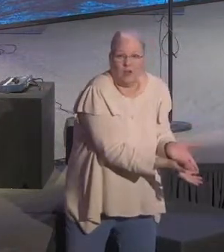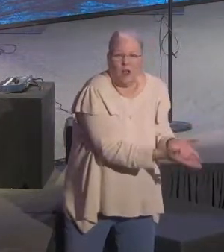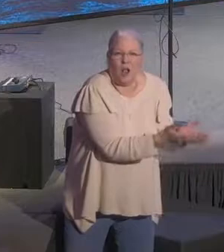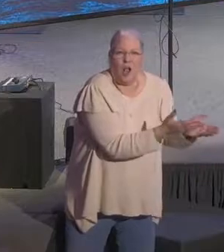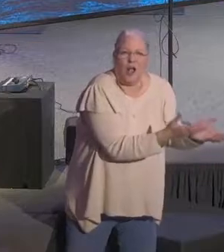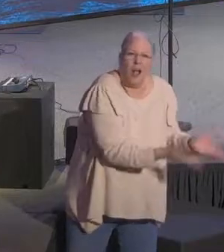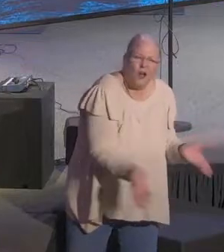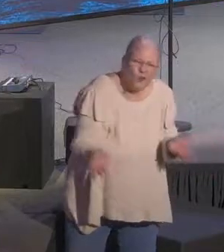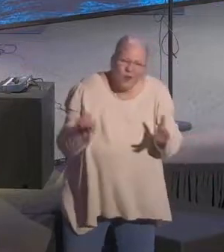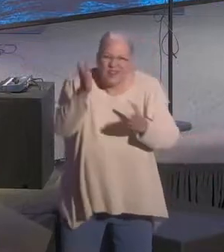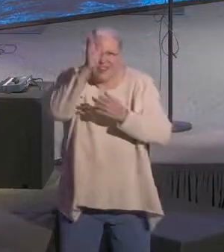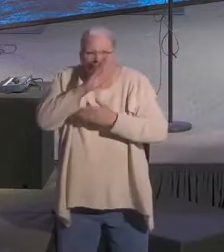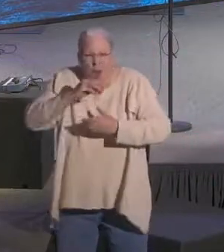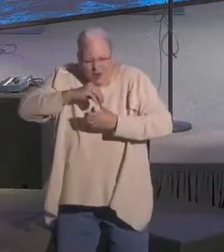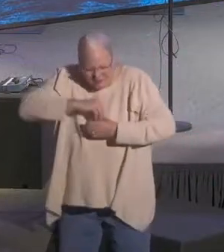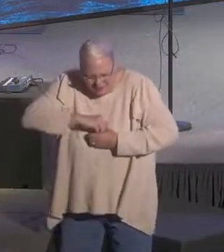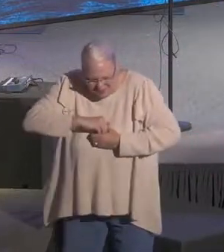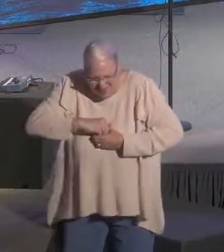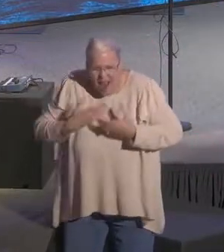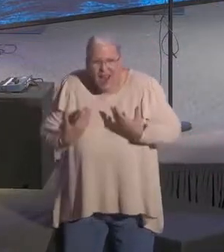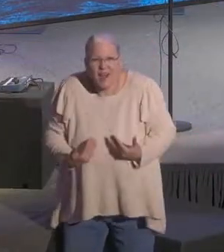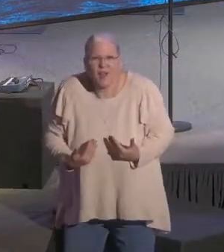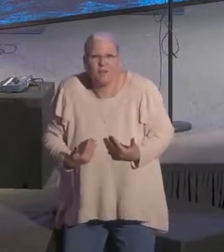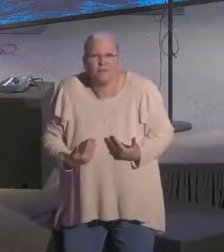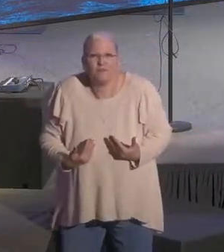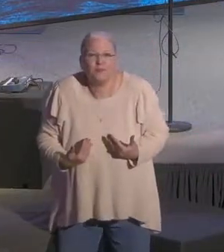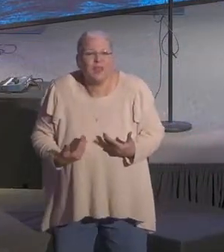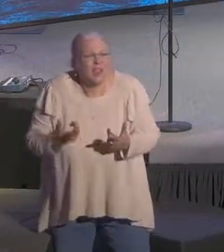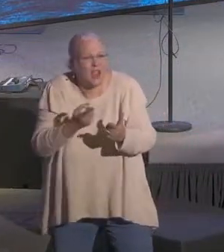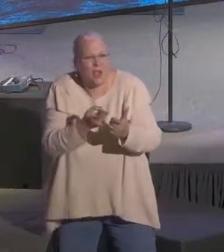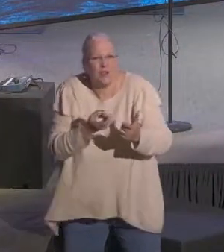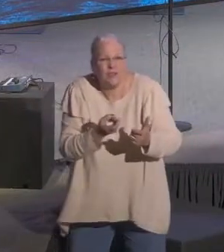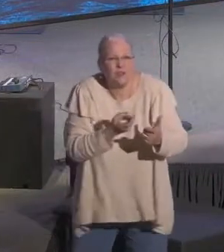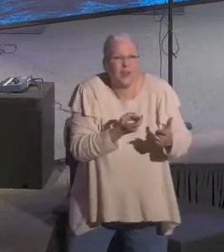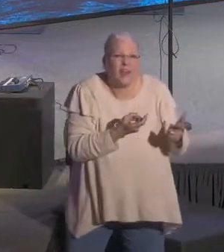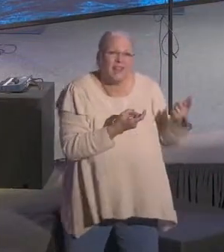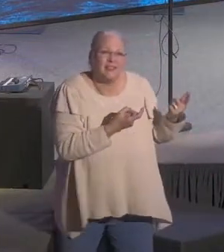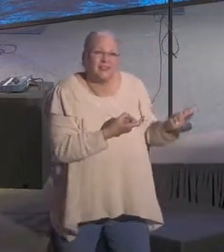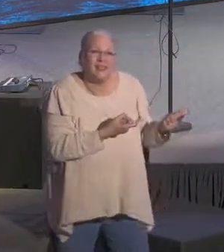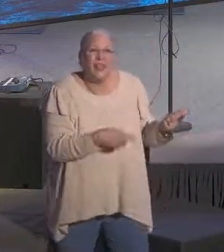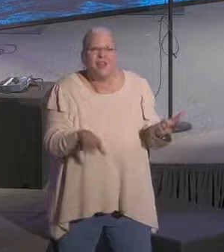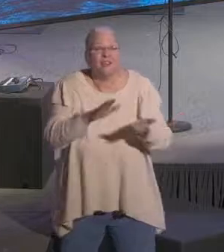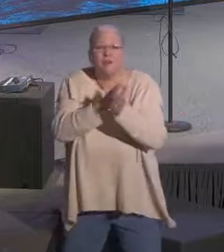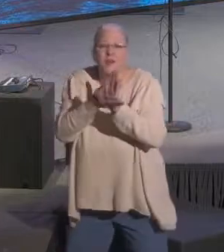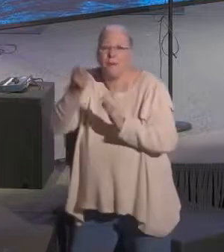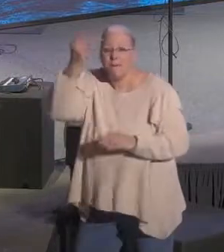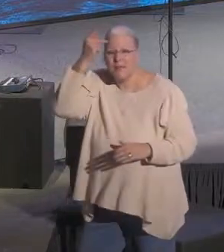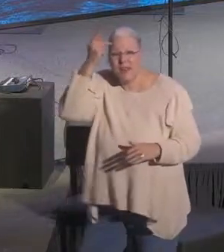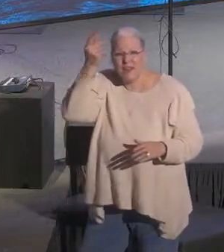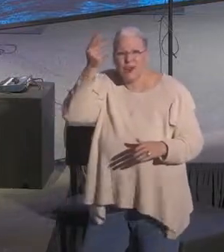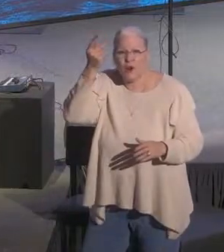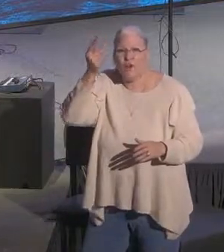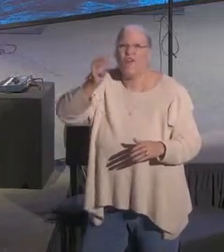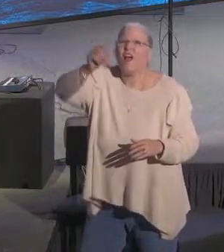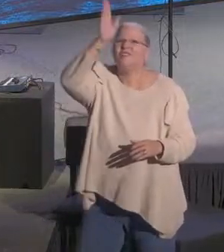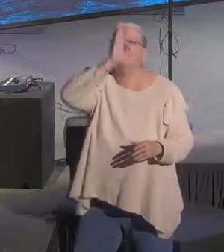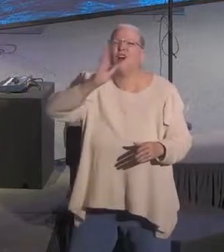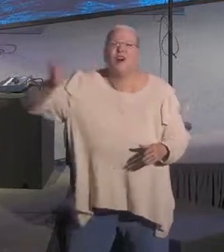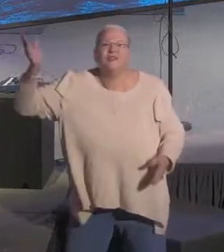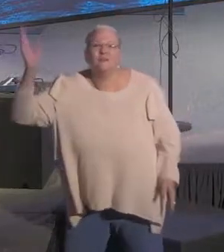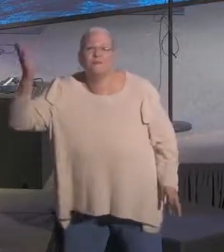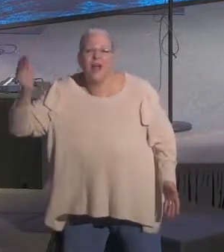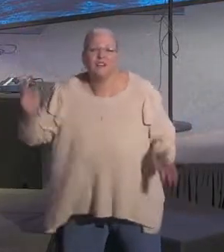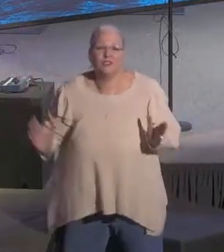inside him, he went from being Simon to being Peter to being God's messenger